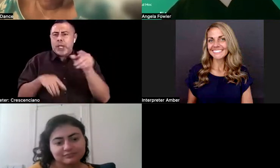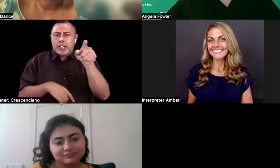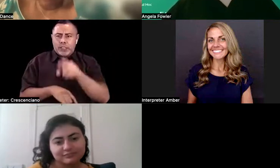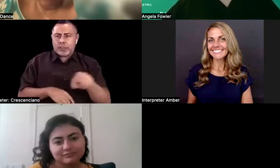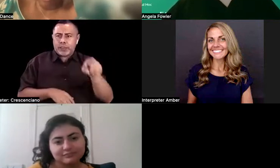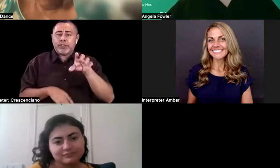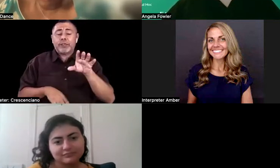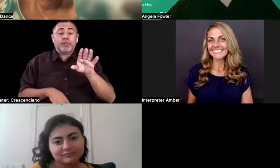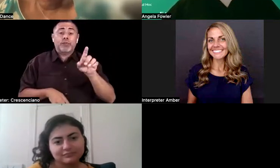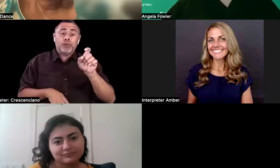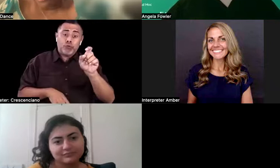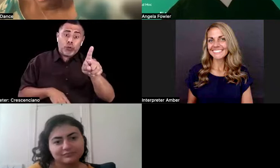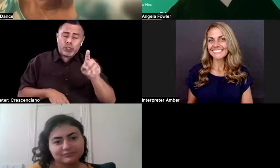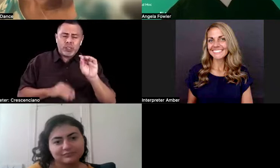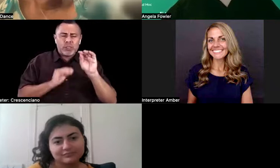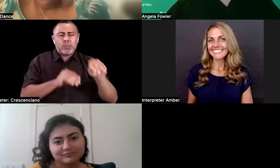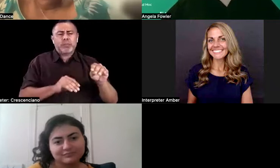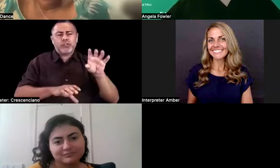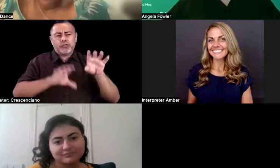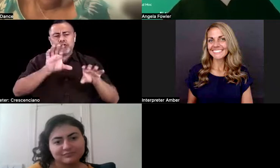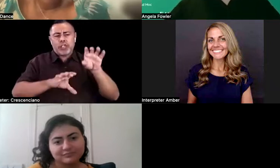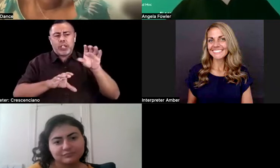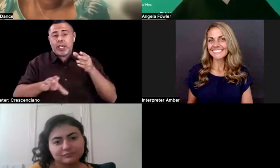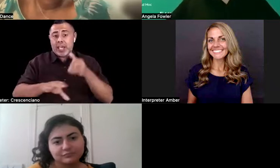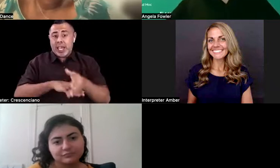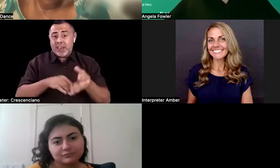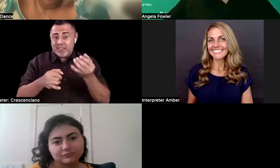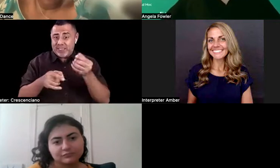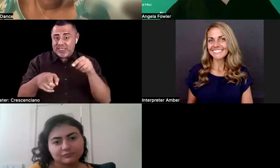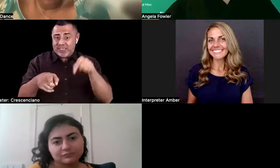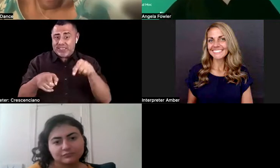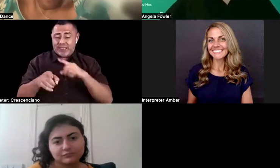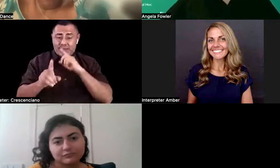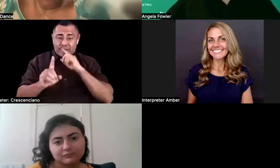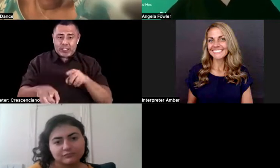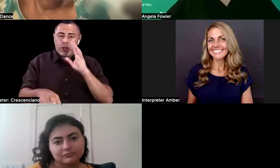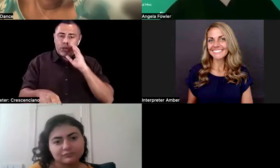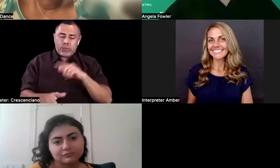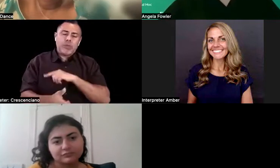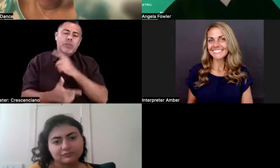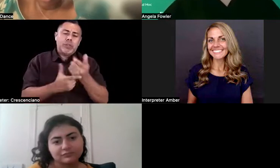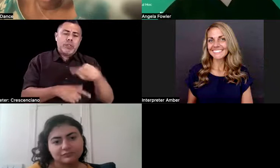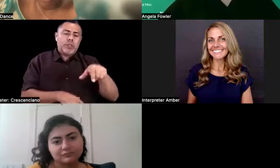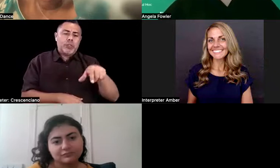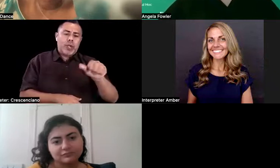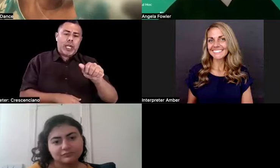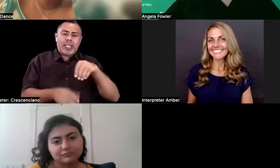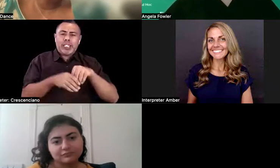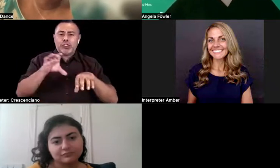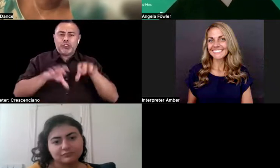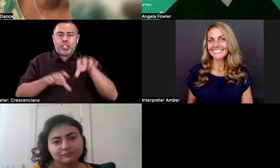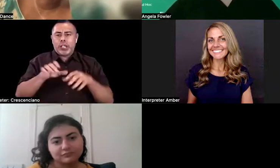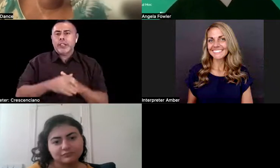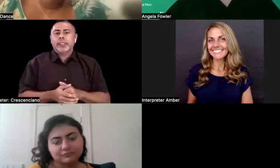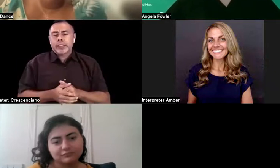this question, I'm going right to our Q and A, um, our Q and A from the chat. So, um, the follow-up question to what